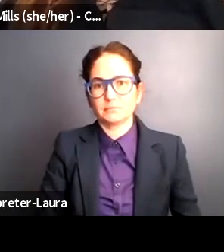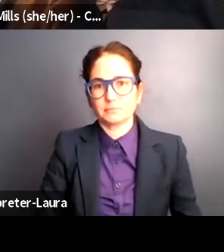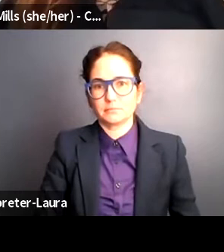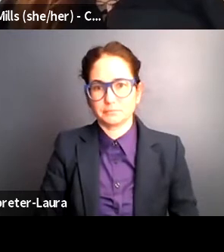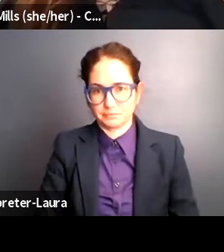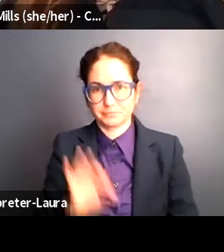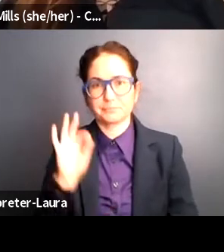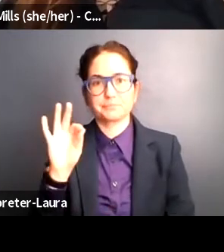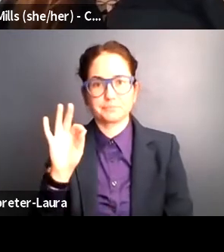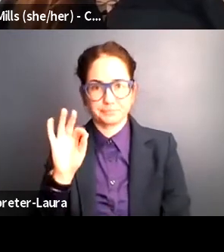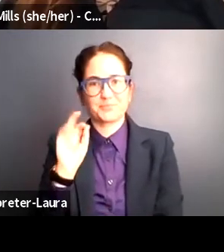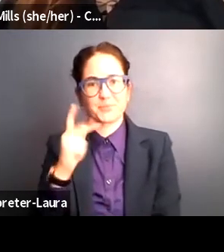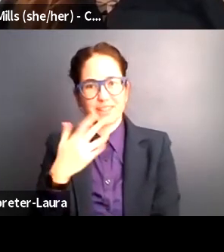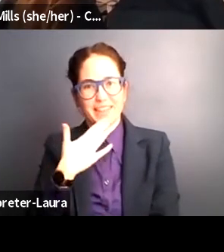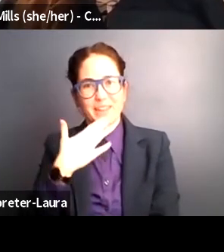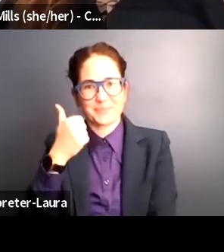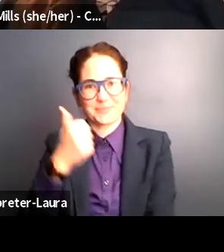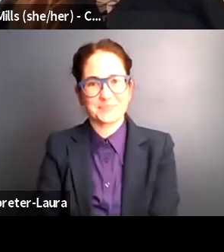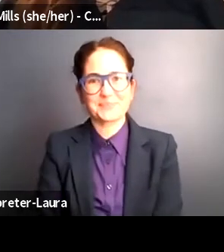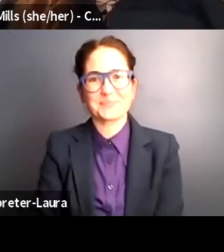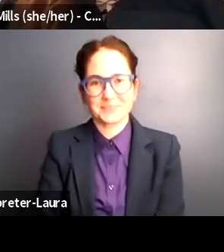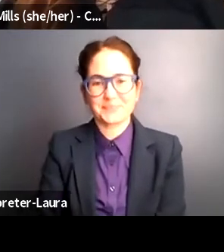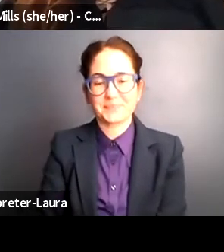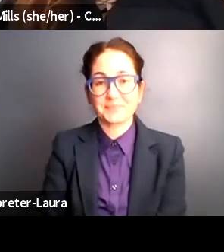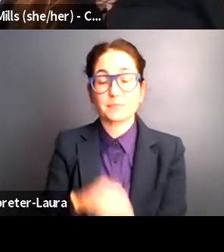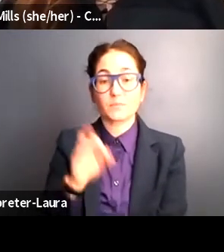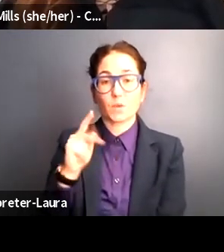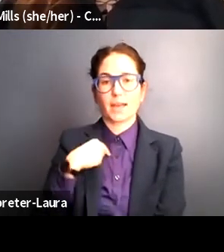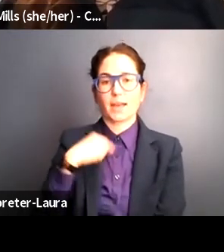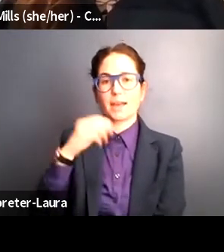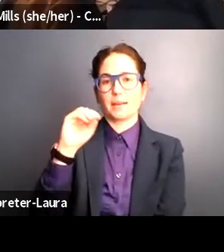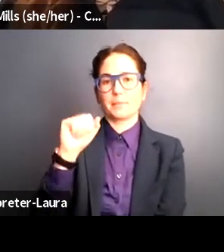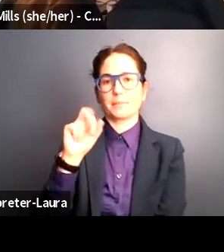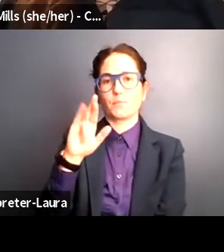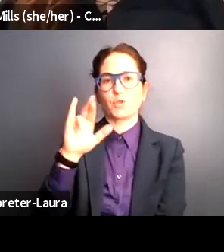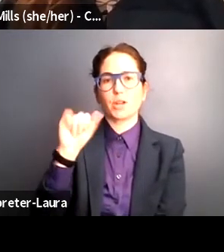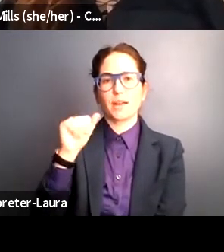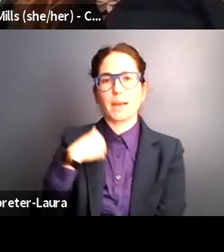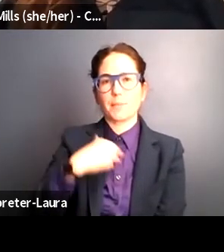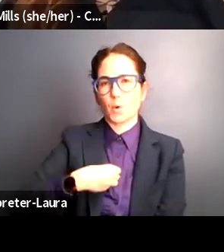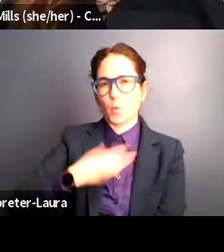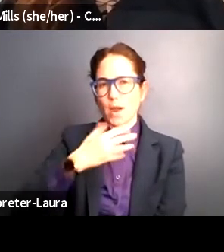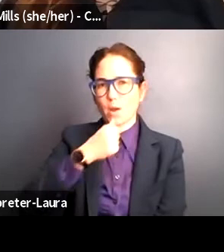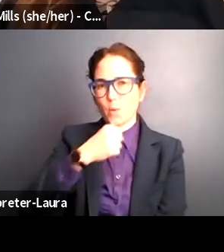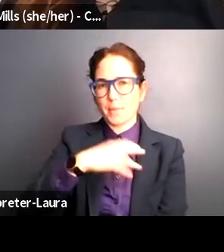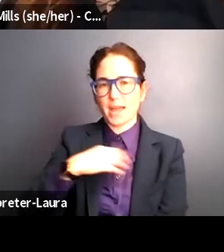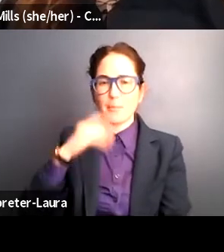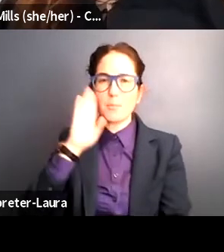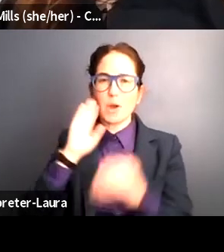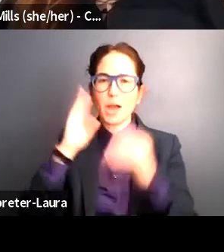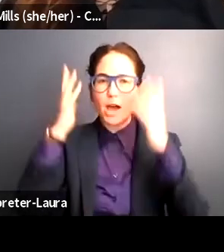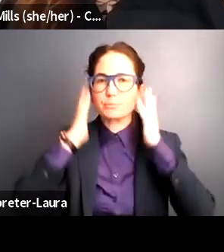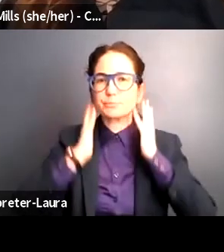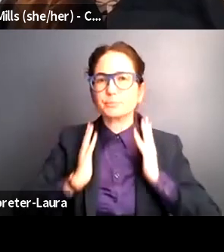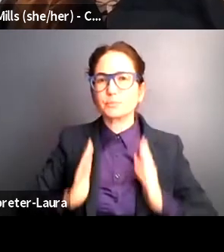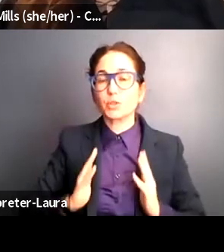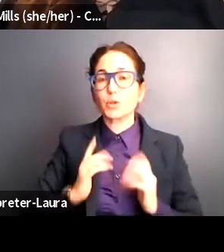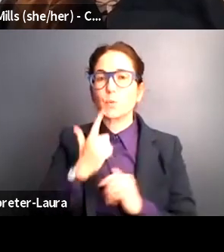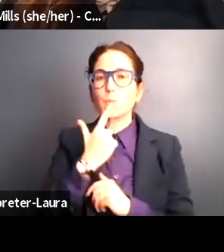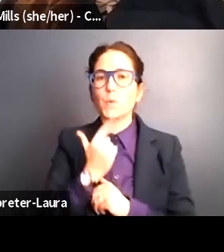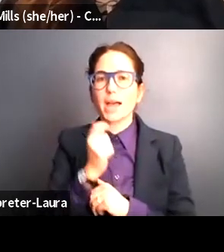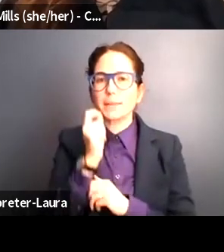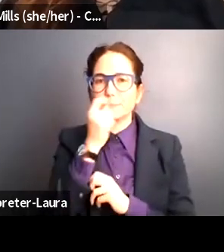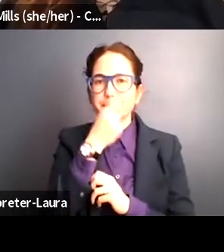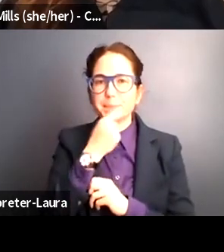Okay, thank you. So again, this is Maria Towne. I'm a white woman with long brown hair, wearing red lipstick